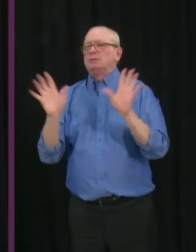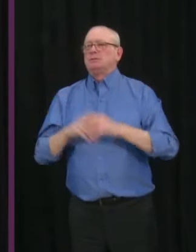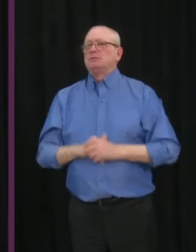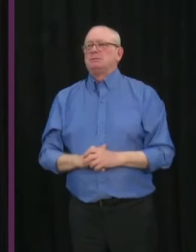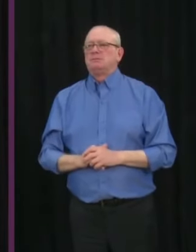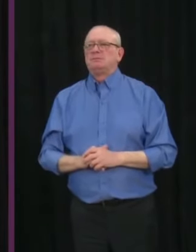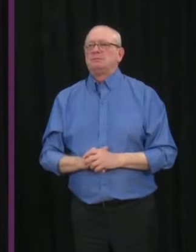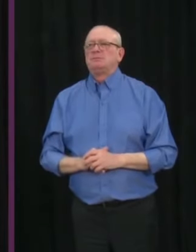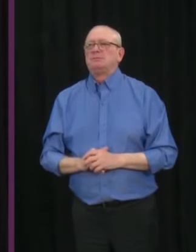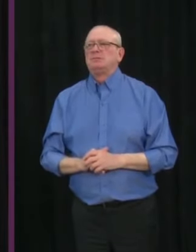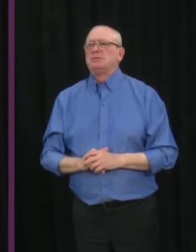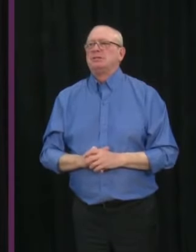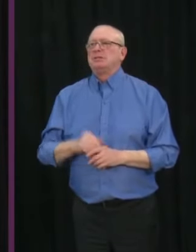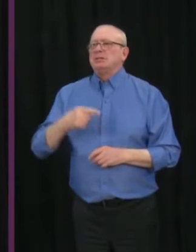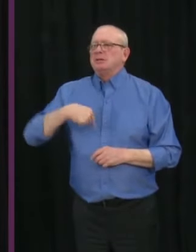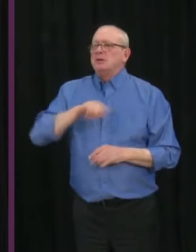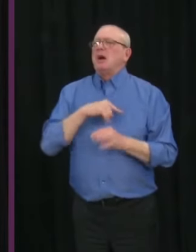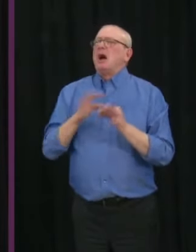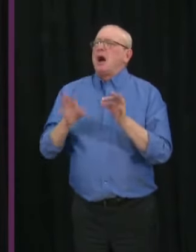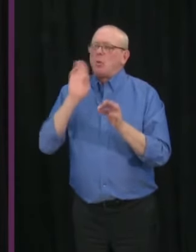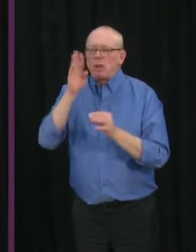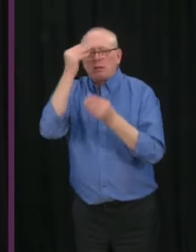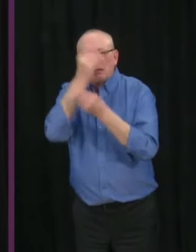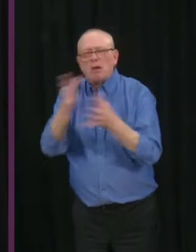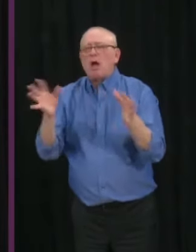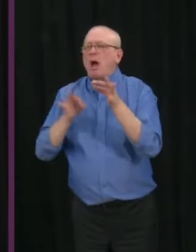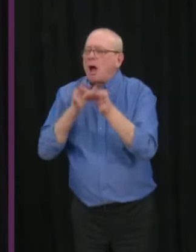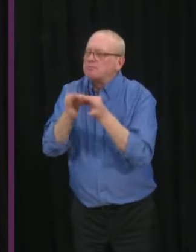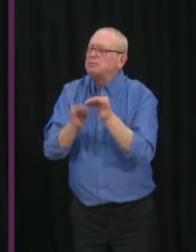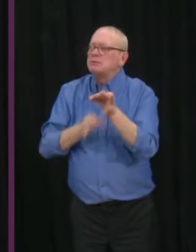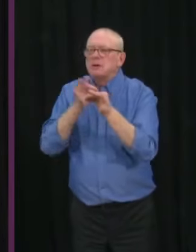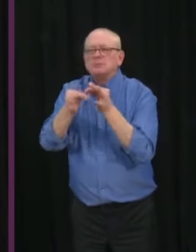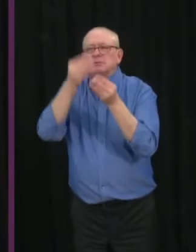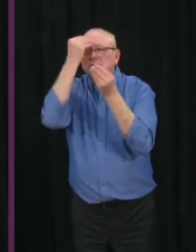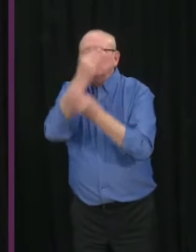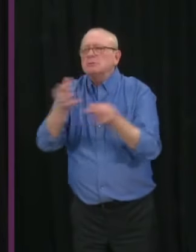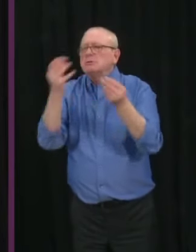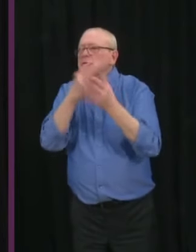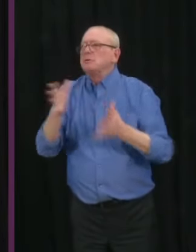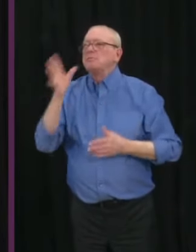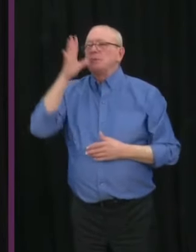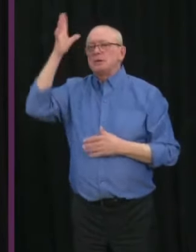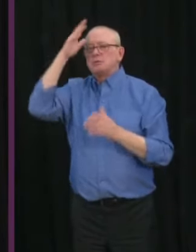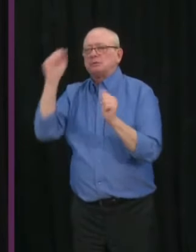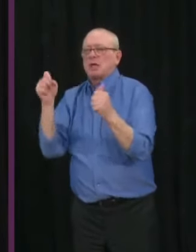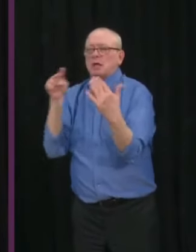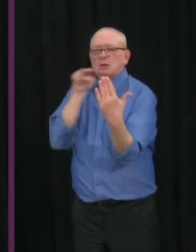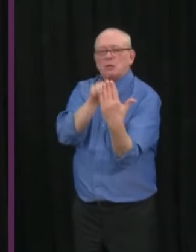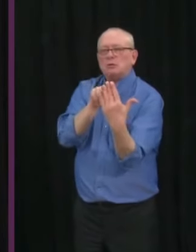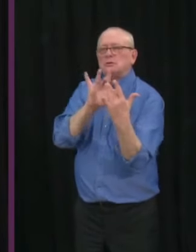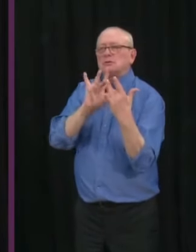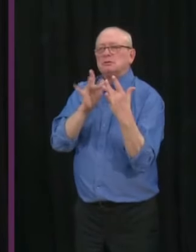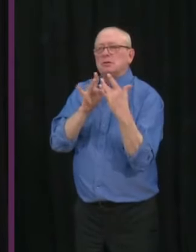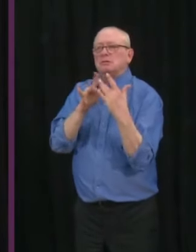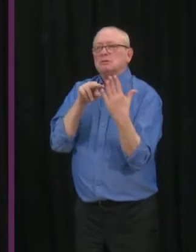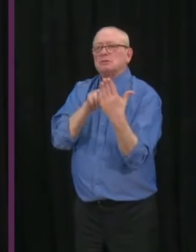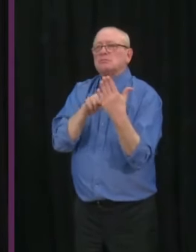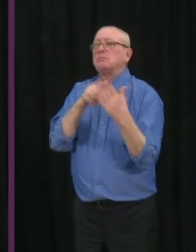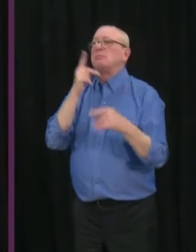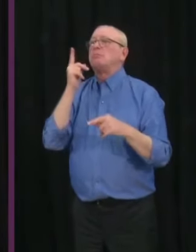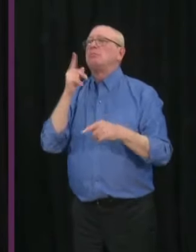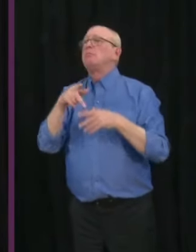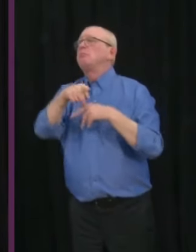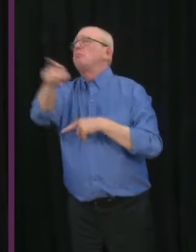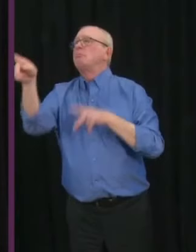timely information about cases in schools to help parents understand risk levels, and keep the public informed while still protecting